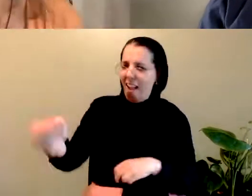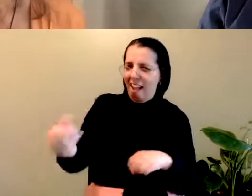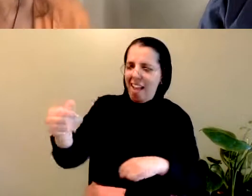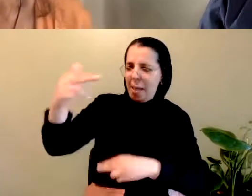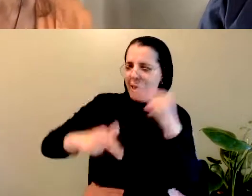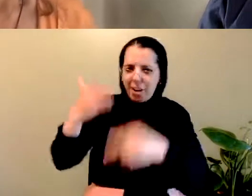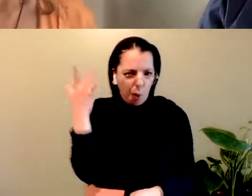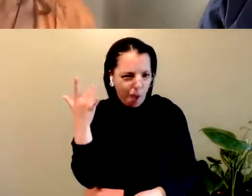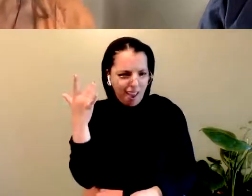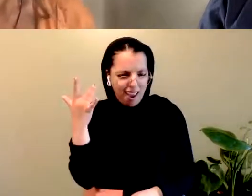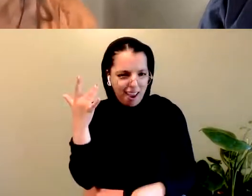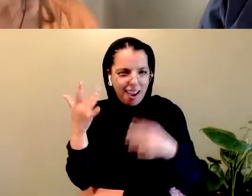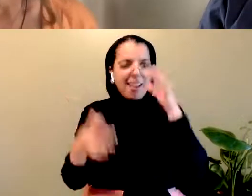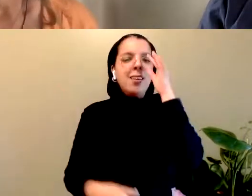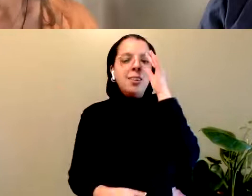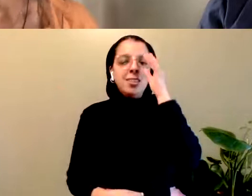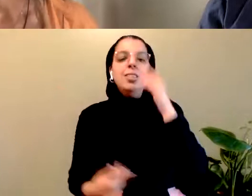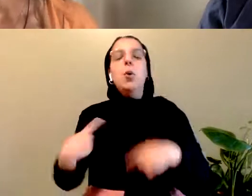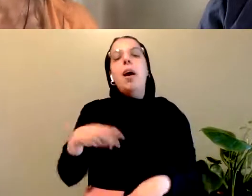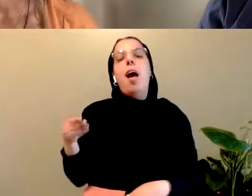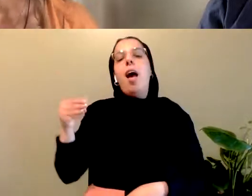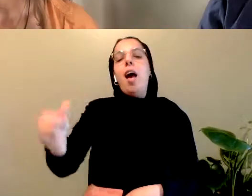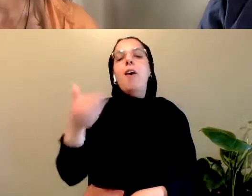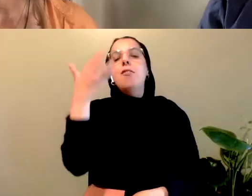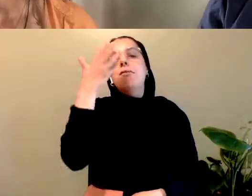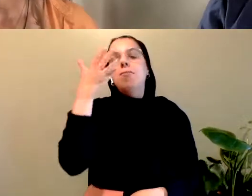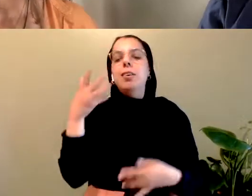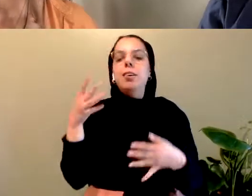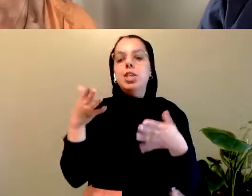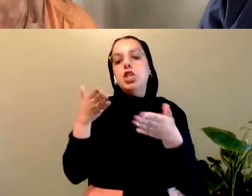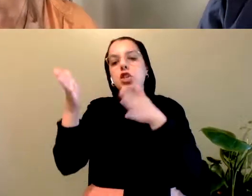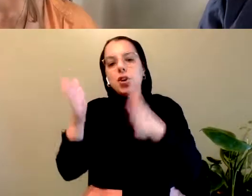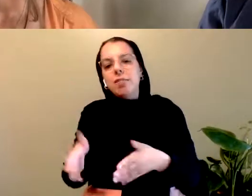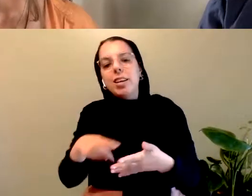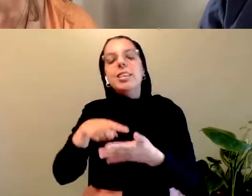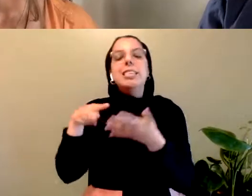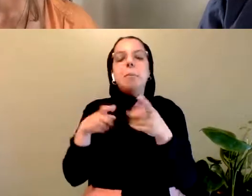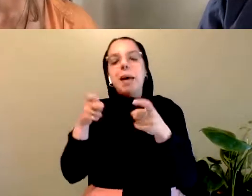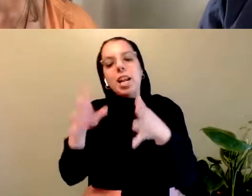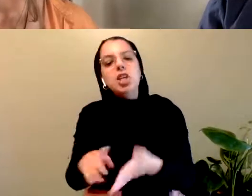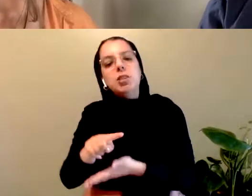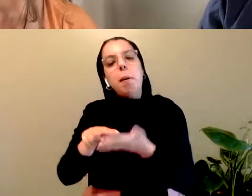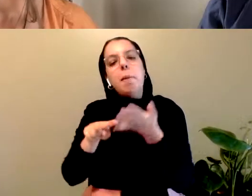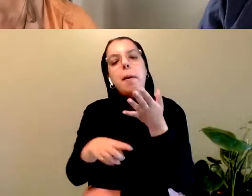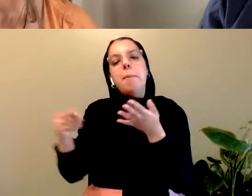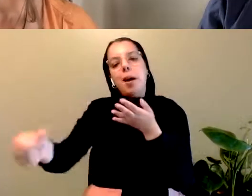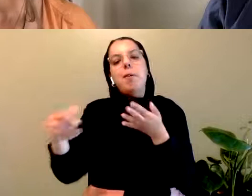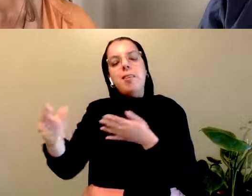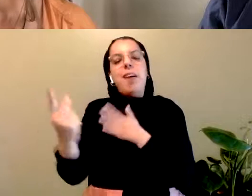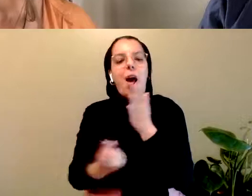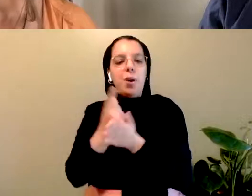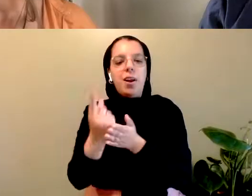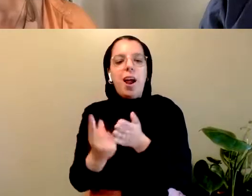staff, marketing departments, crews, departmental heads and managers salaries or at the very least hourly wages to maintain